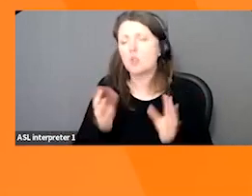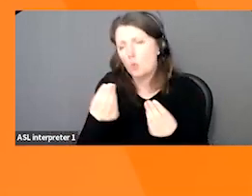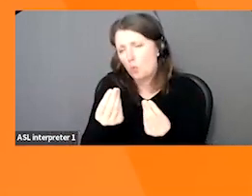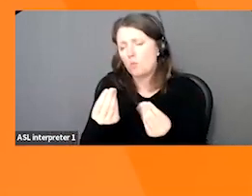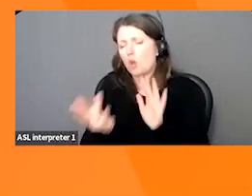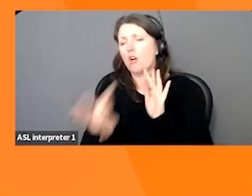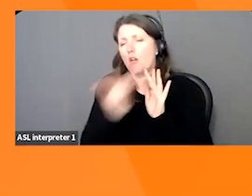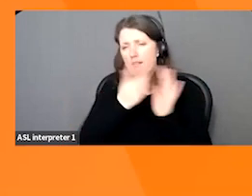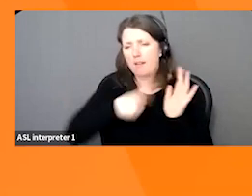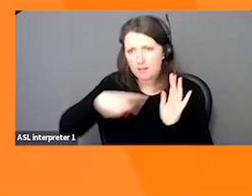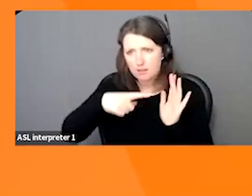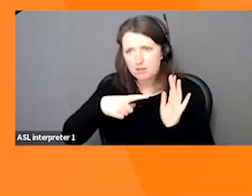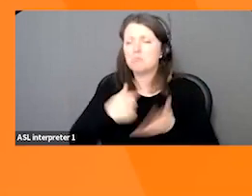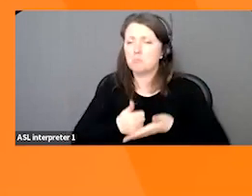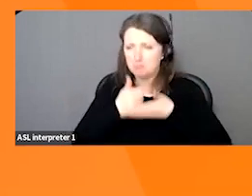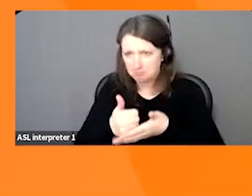can set you all.